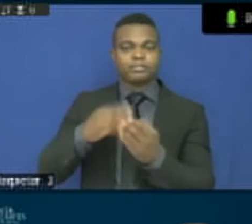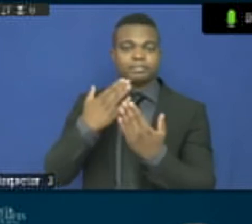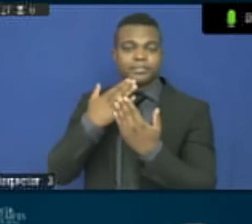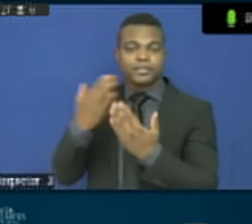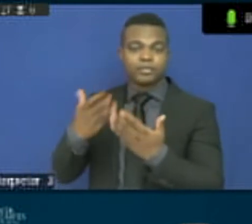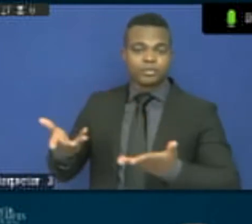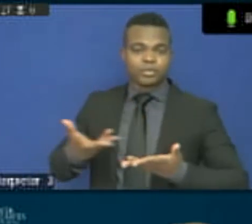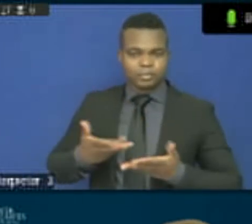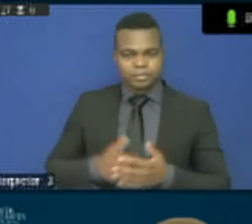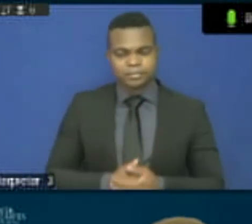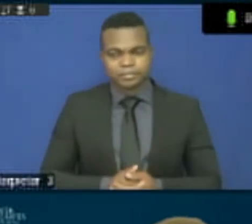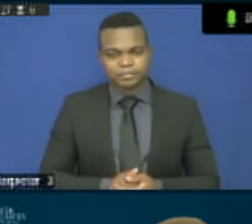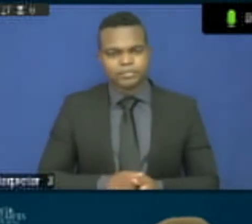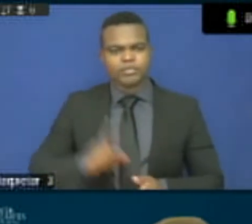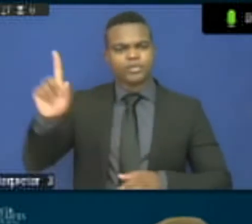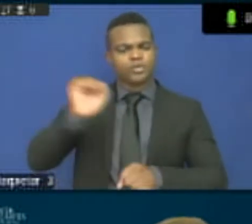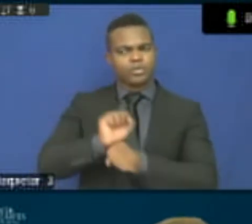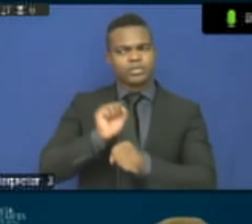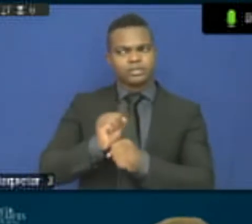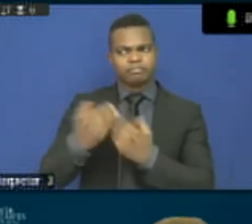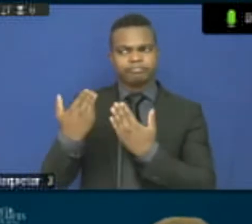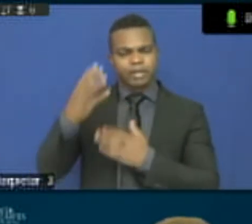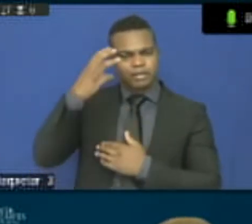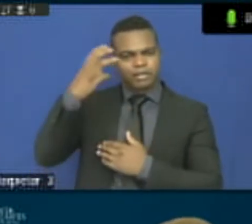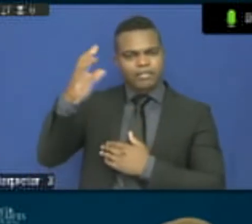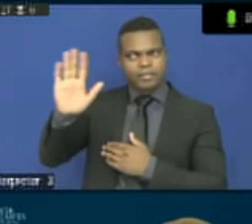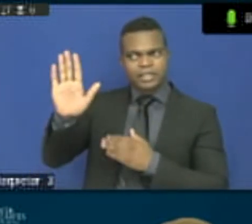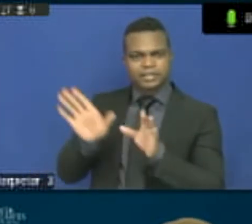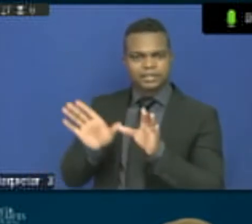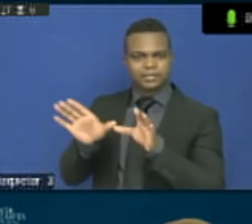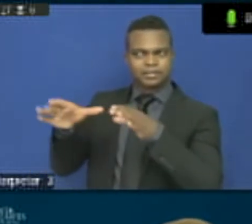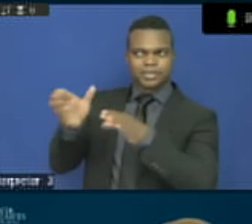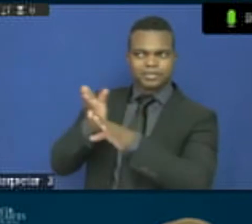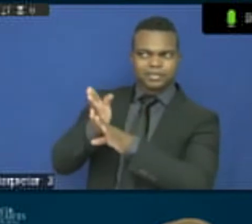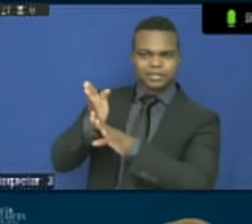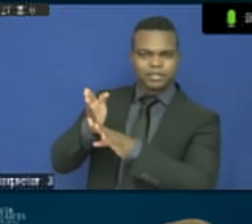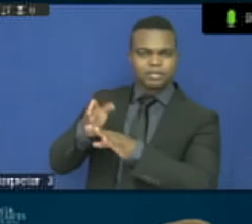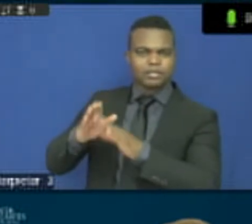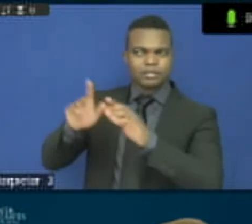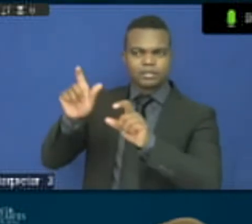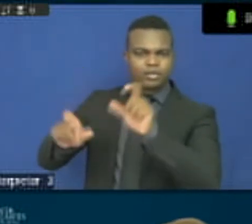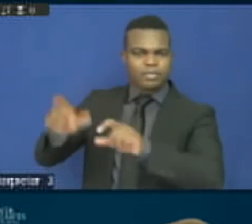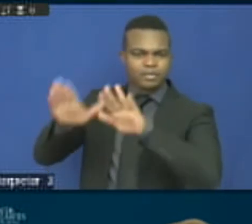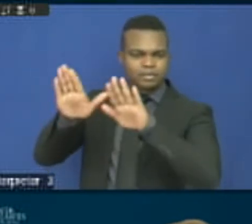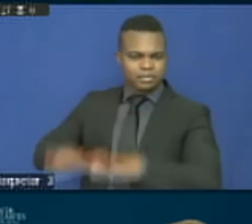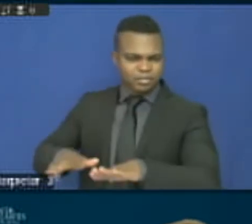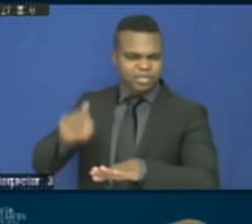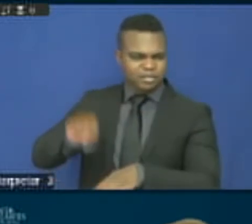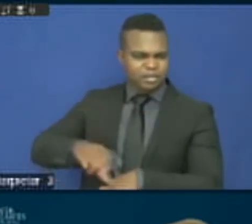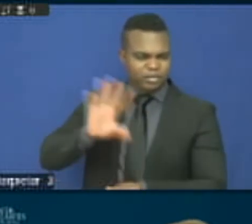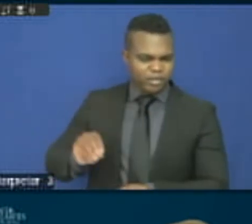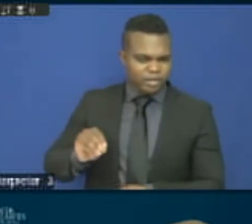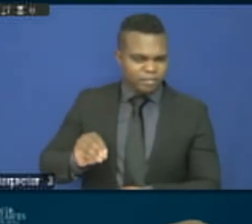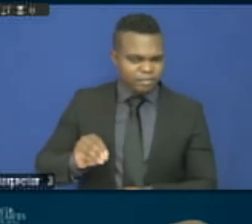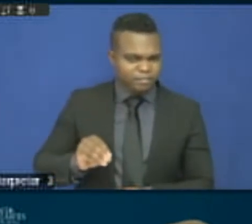whose stated mission is to facilitate the creation of sustainable human settlements and improved quality of household